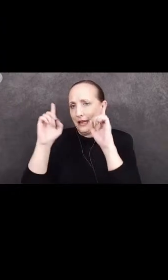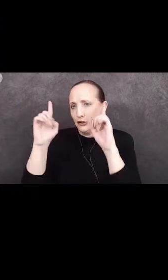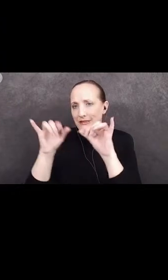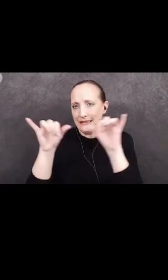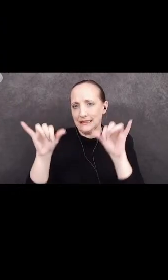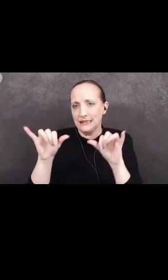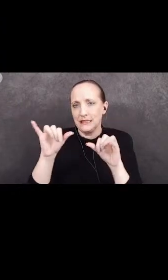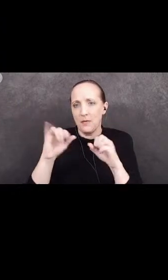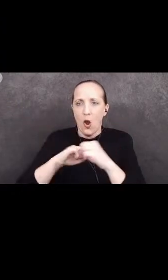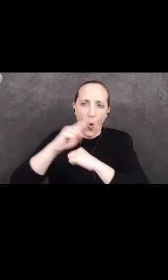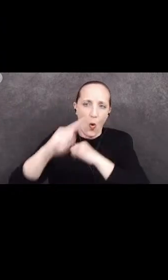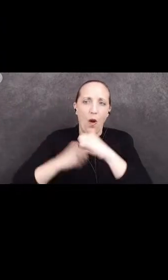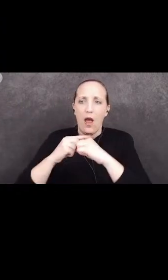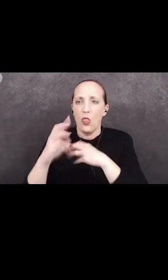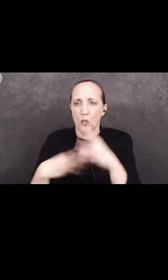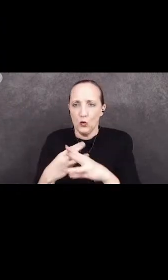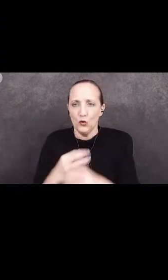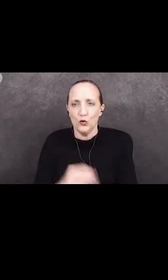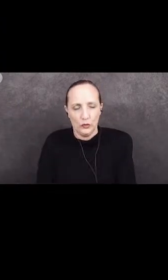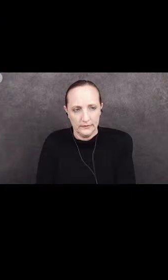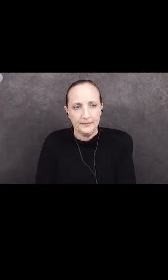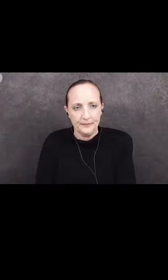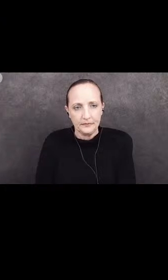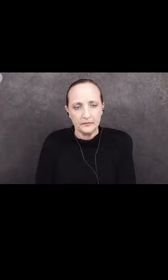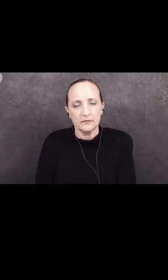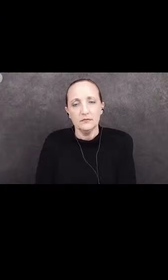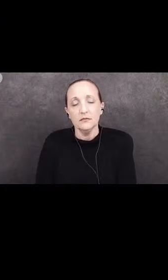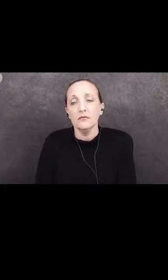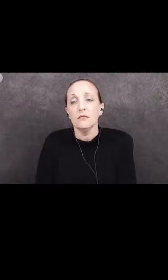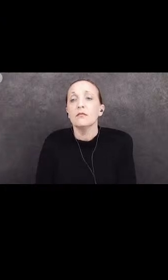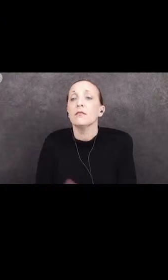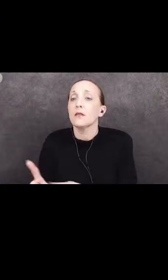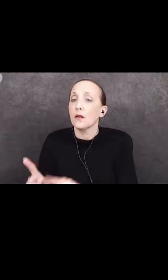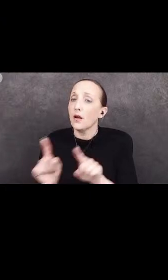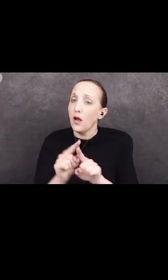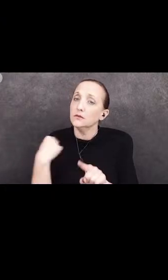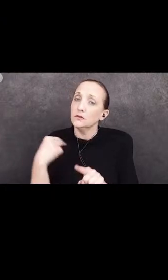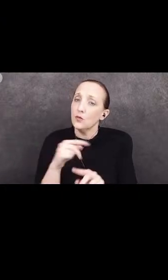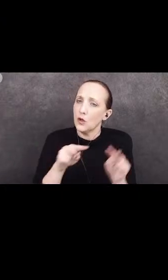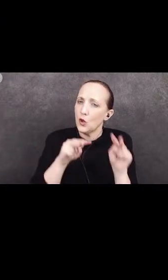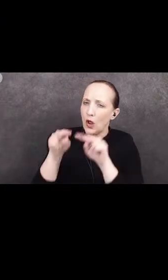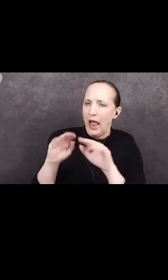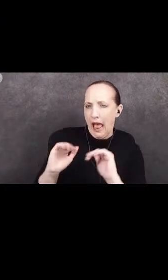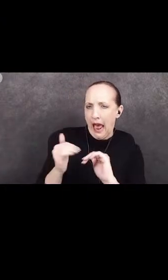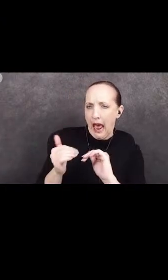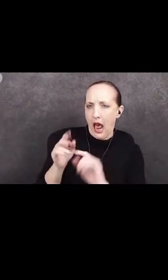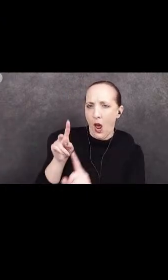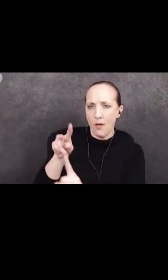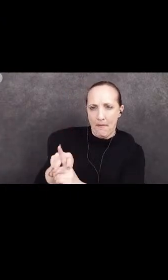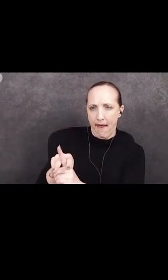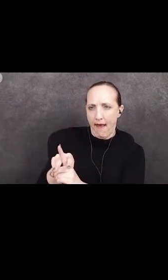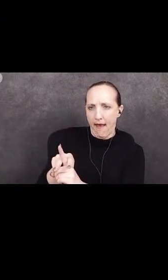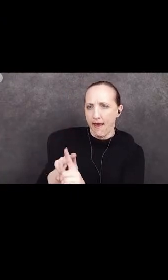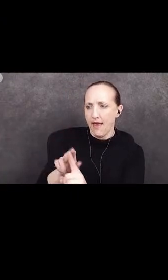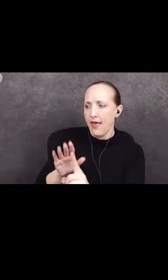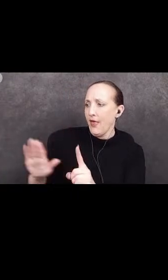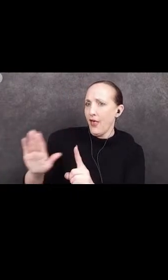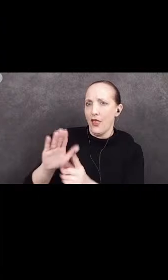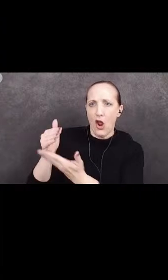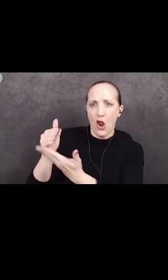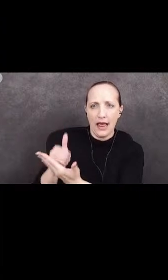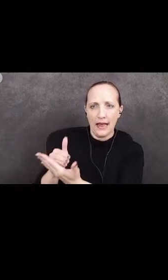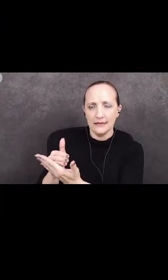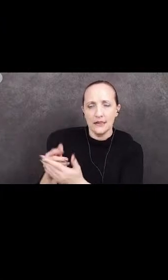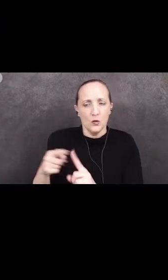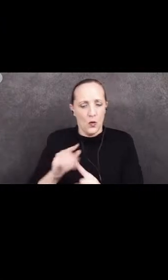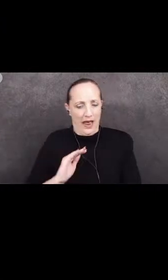around the world. It then looks for ways to apply those lessons to our needs so we can find